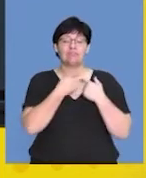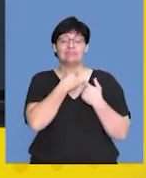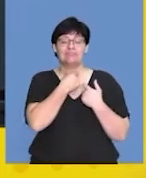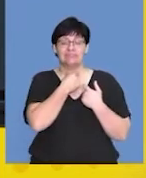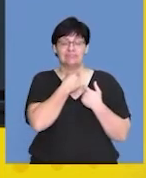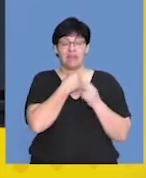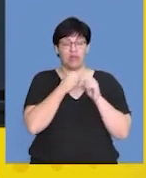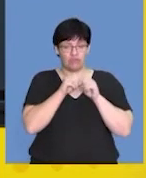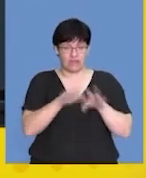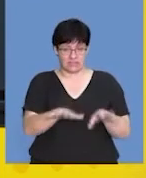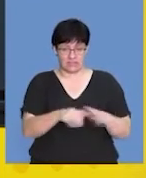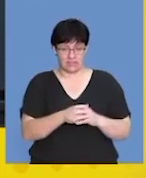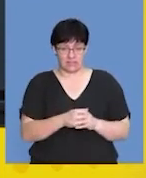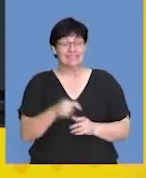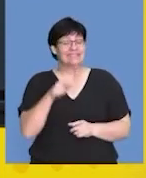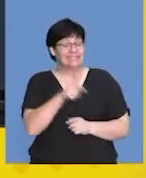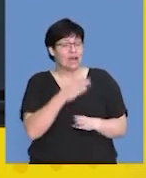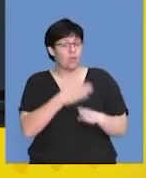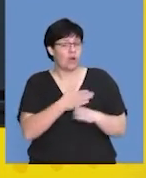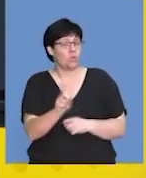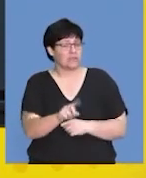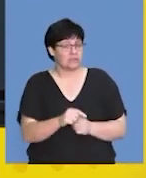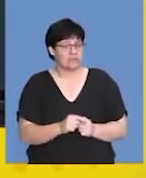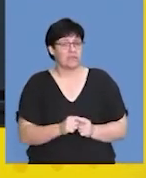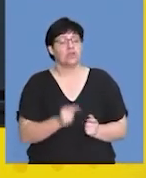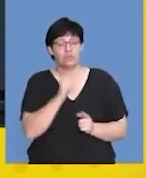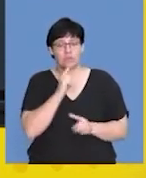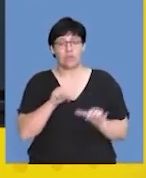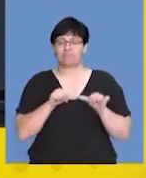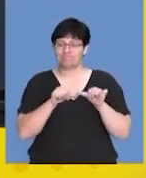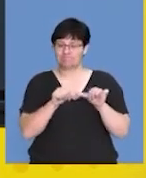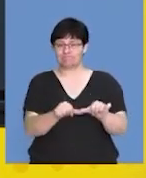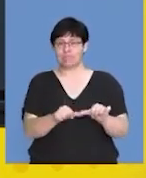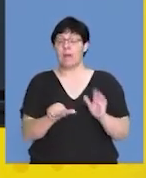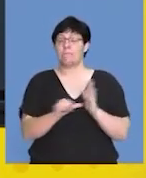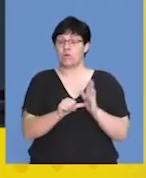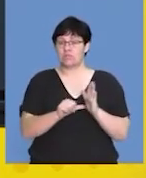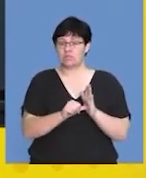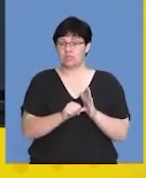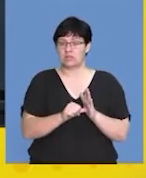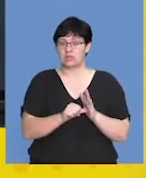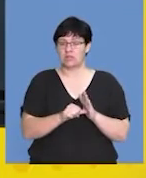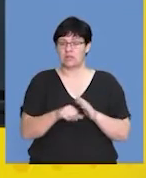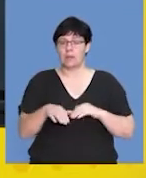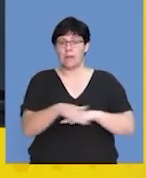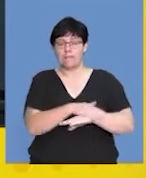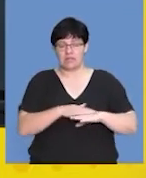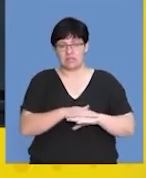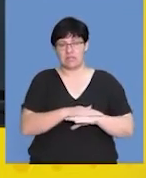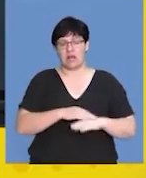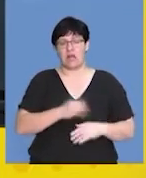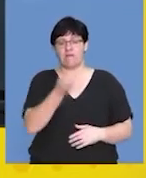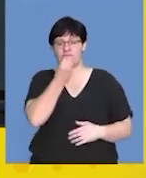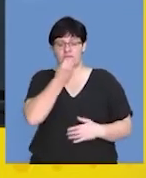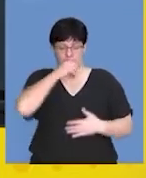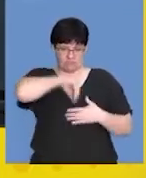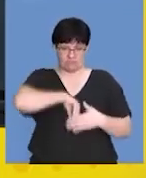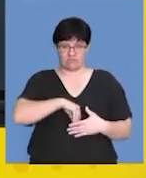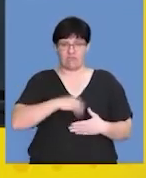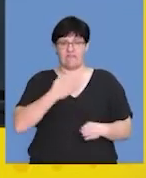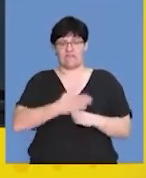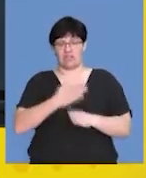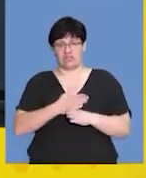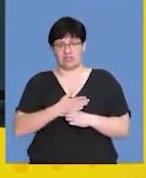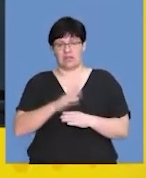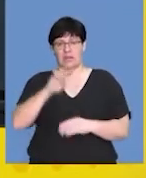glands. And the function of thyroxin is one, is to maintain, most importantly, your basal metabolic functioning. So, in terms